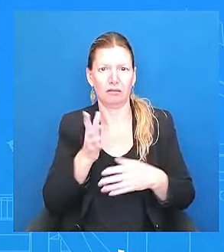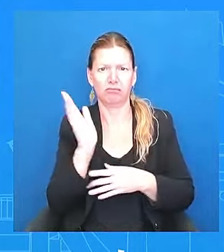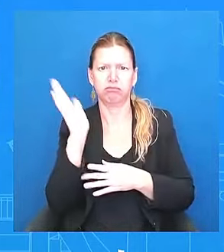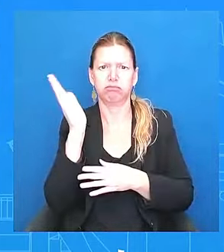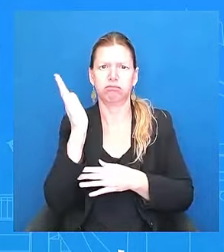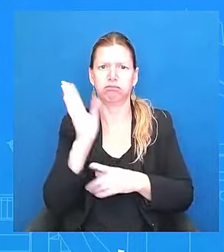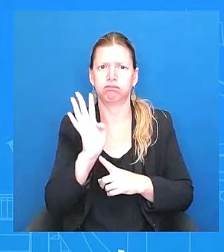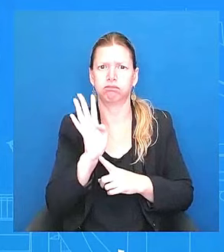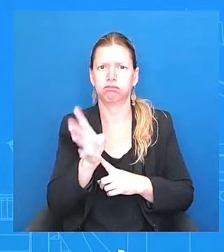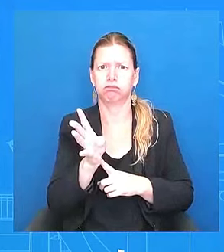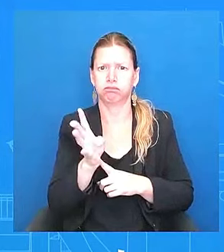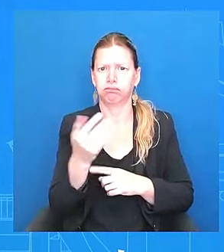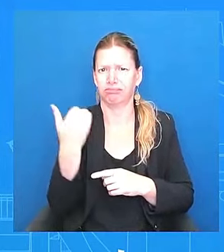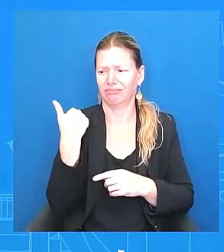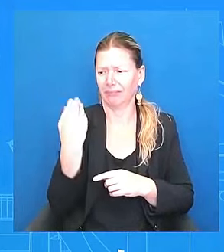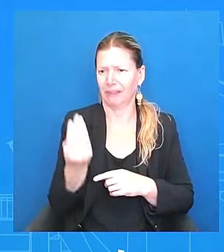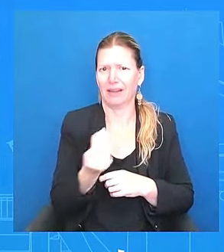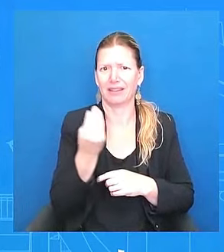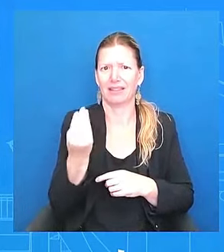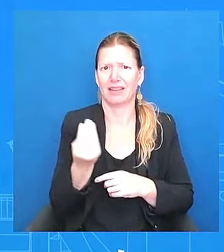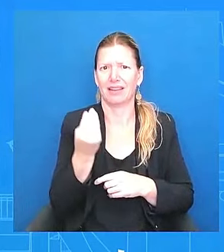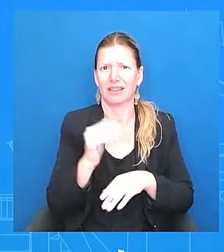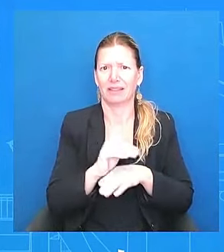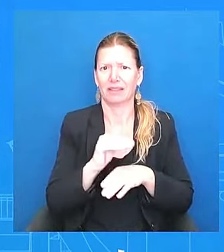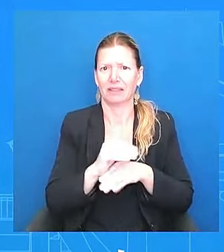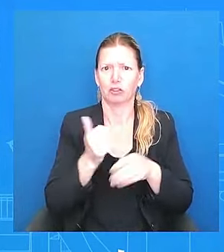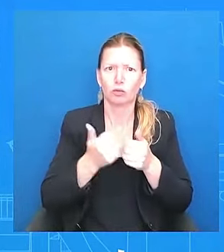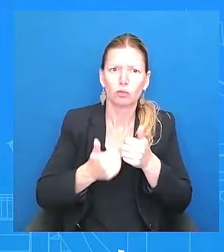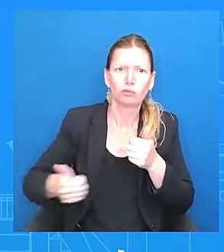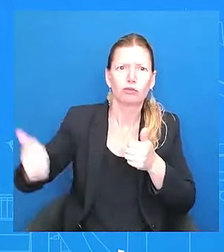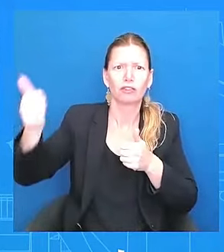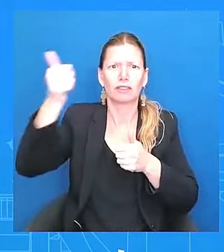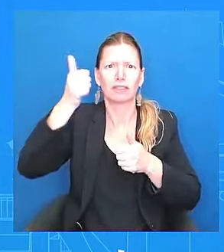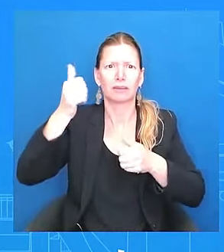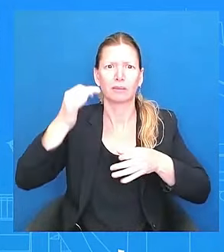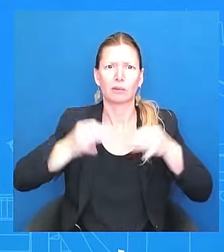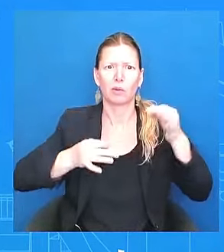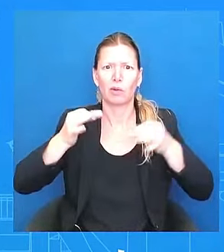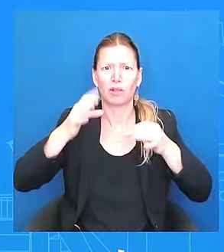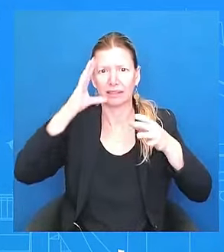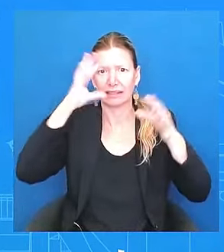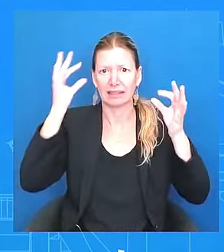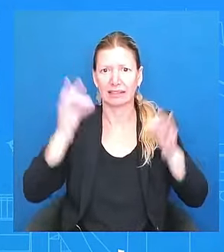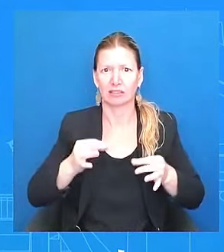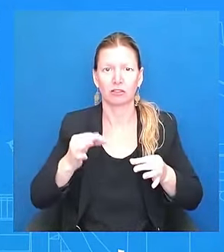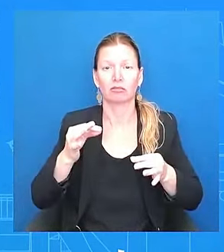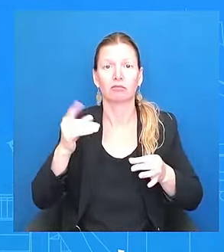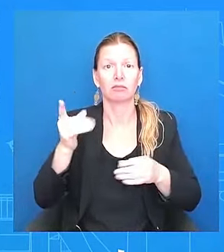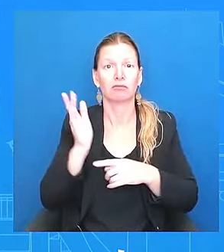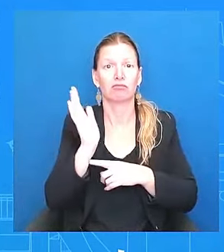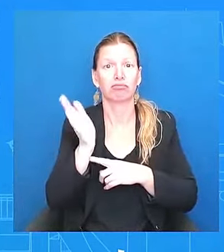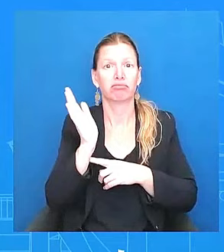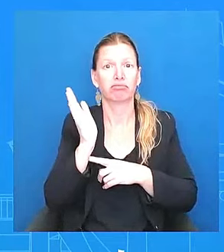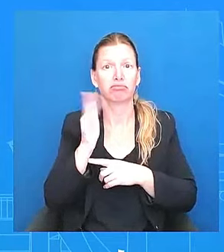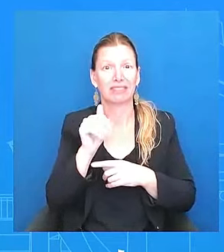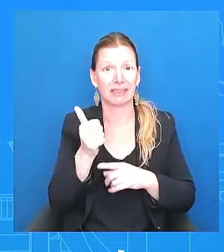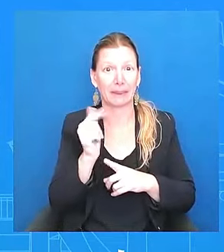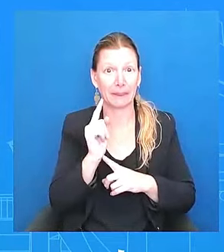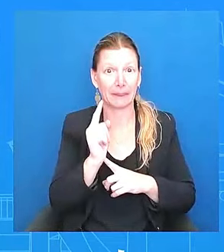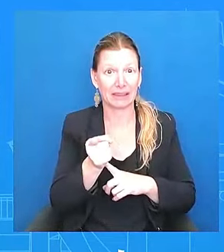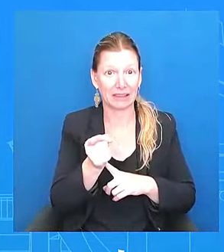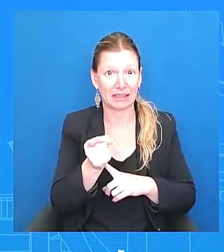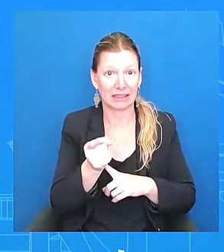with the, uh, emergency, uh, weather, uh, situation. And he's going to speak today. He's going to go to Wisconsin. He's going to go to Pennsylvania.